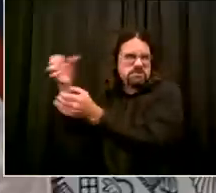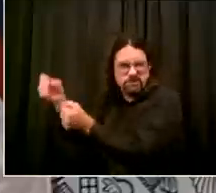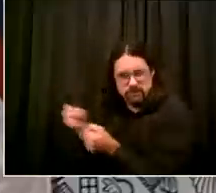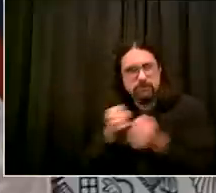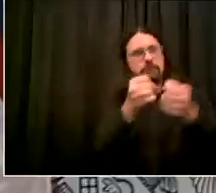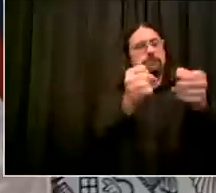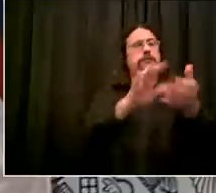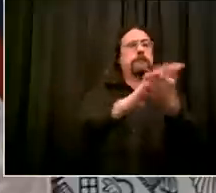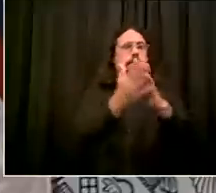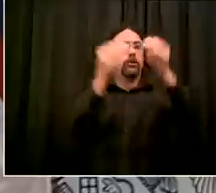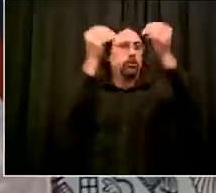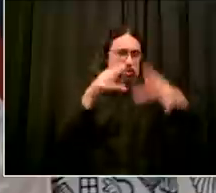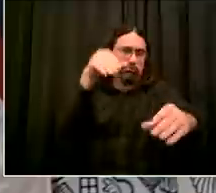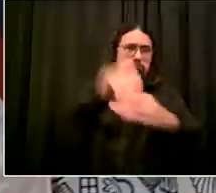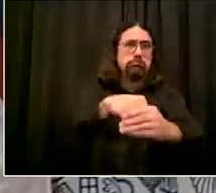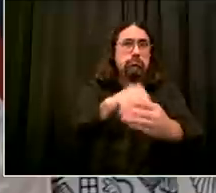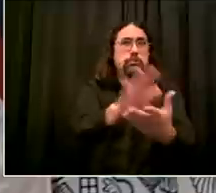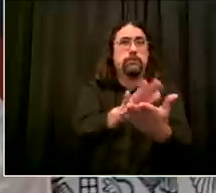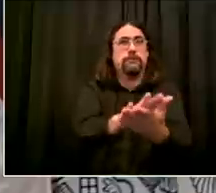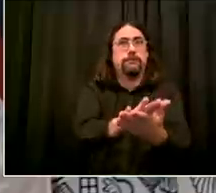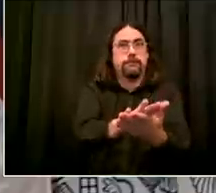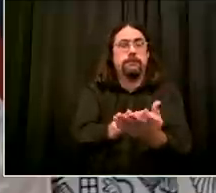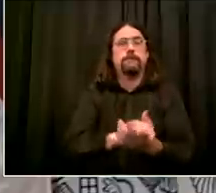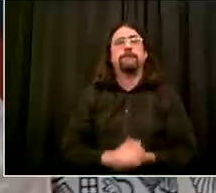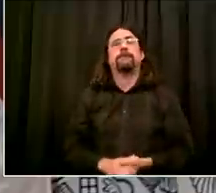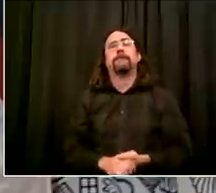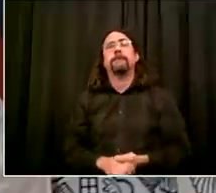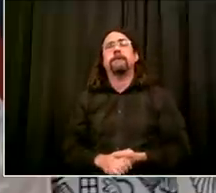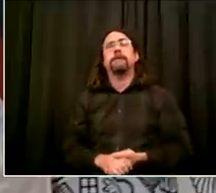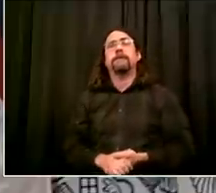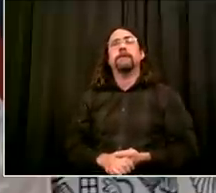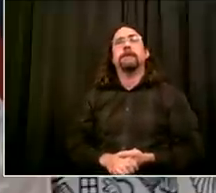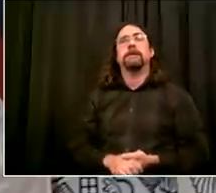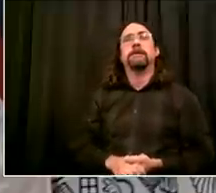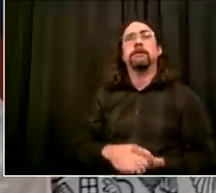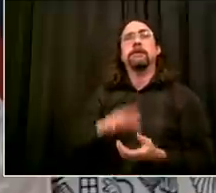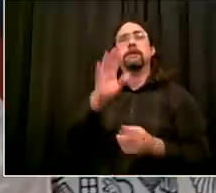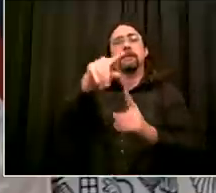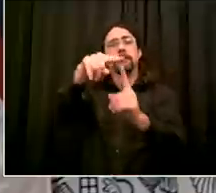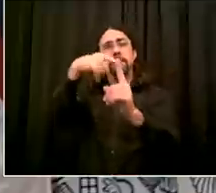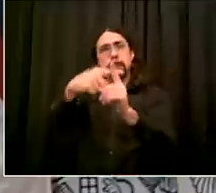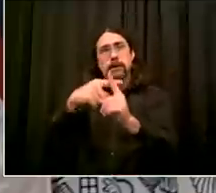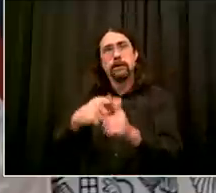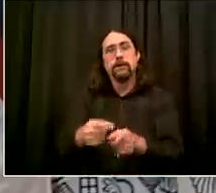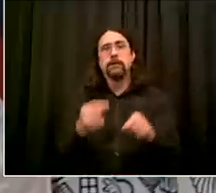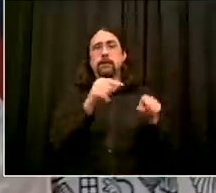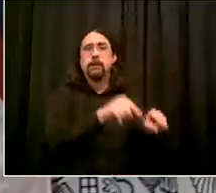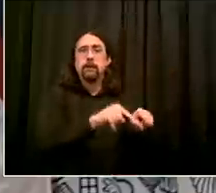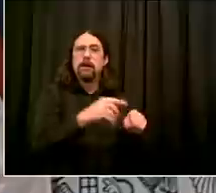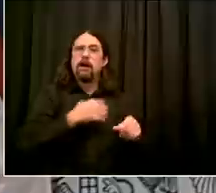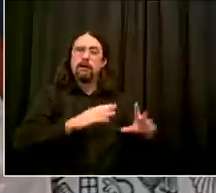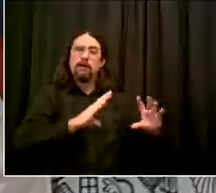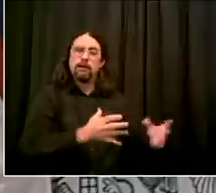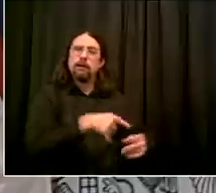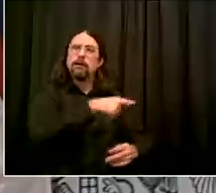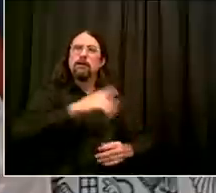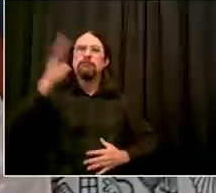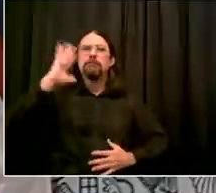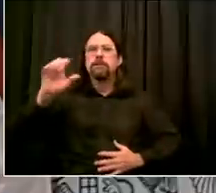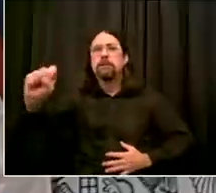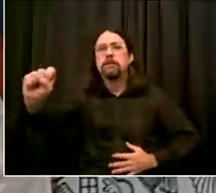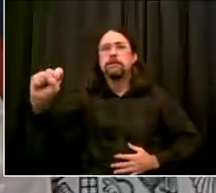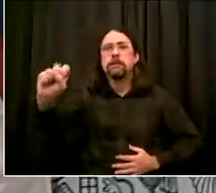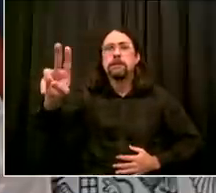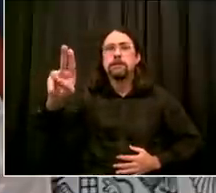back into the profession uh young people planning to be teachers in the middle of their degree programs there's a lot of different pieces here